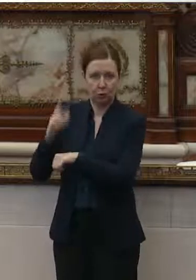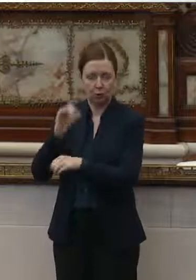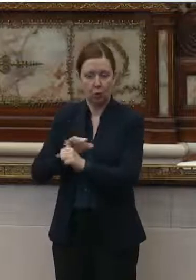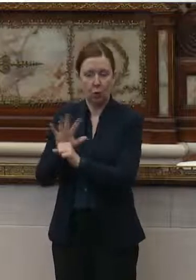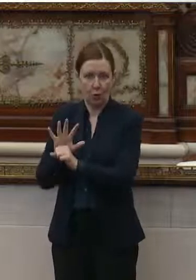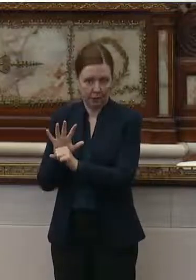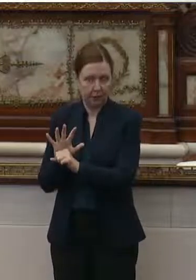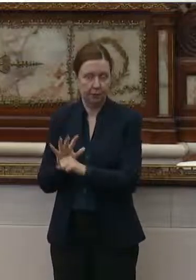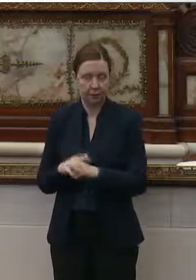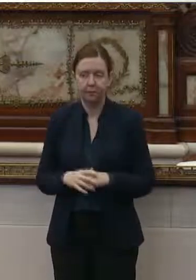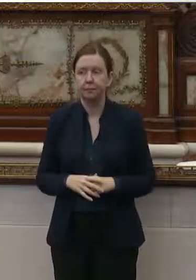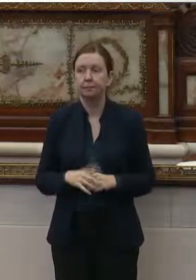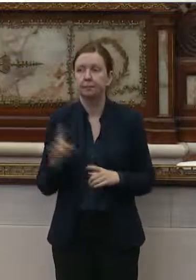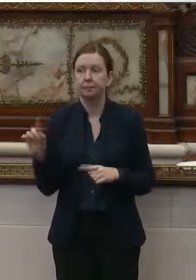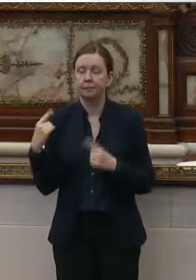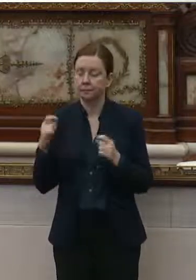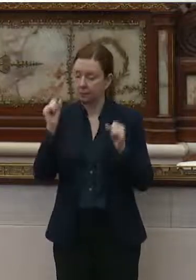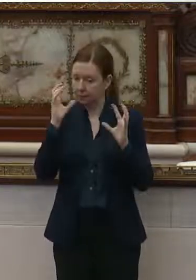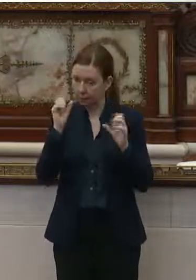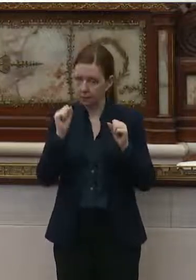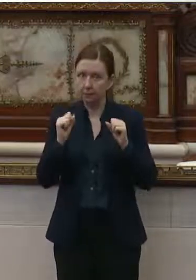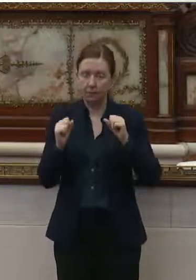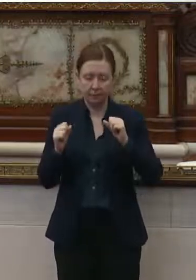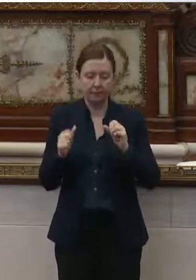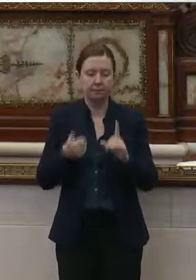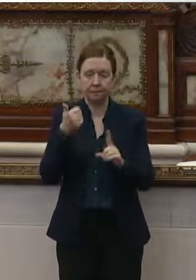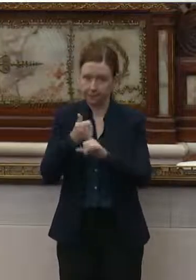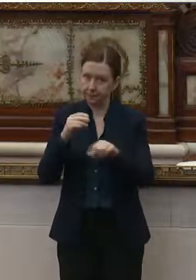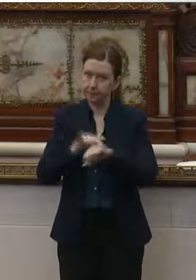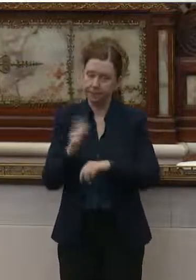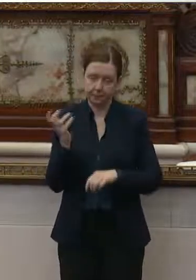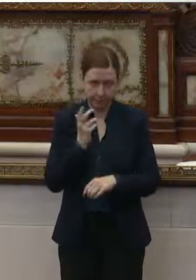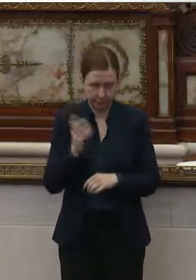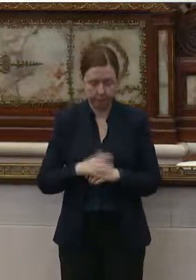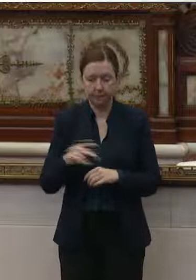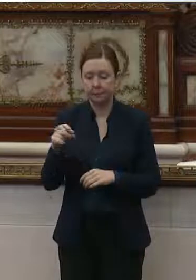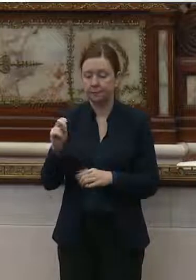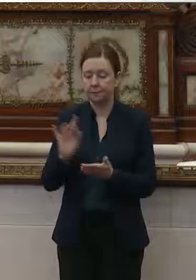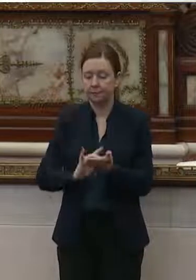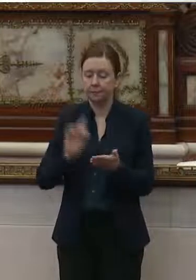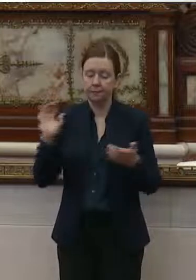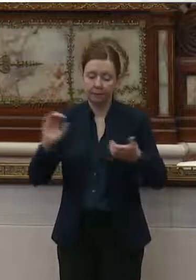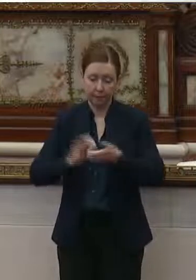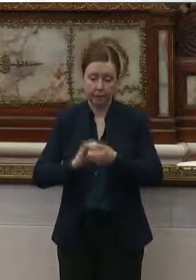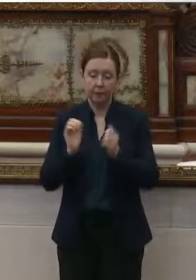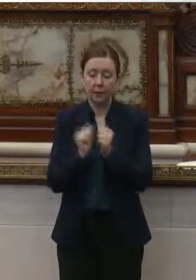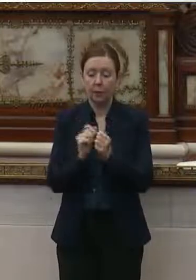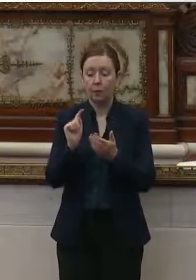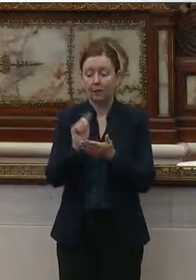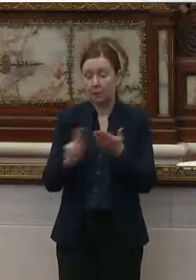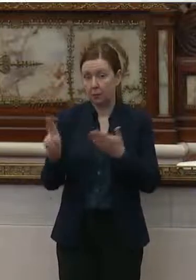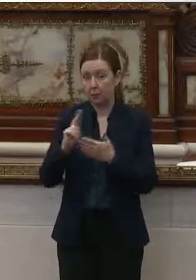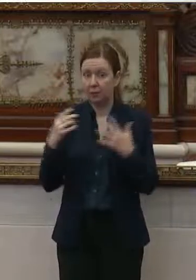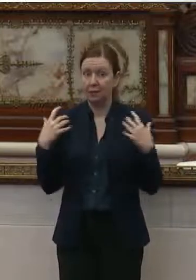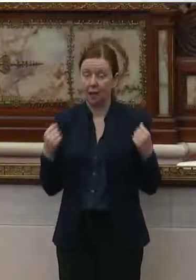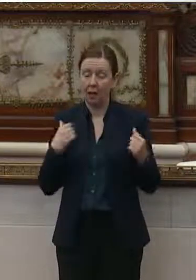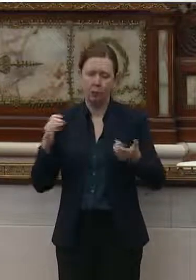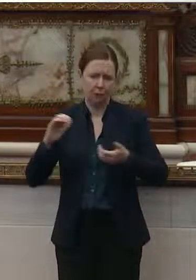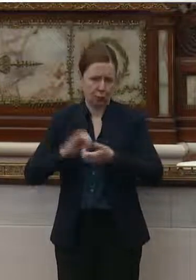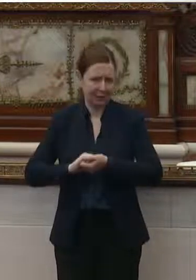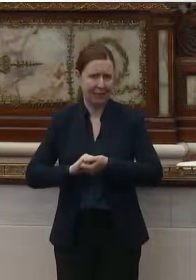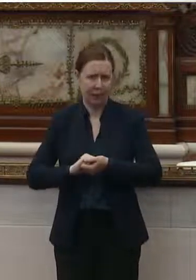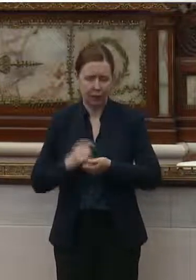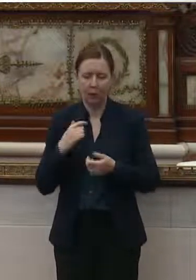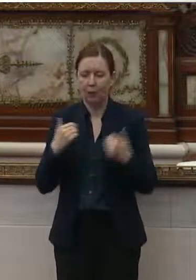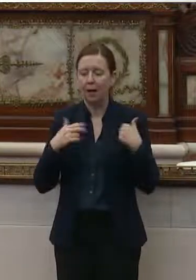COVID-19. It's been incredibly impactful. Penn Medicine is in partnership with Temple Health. We work together for this, and we